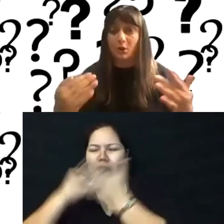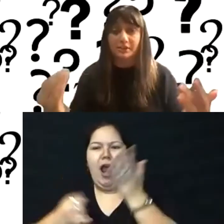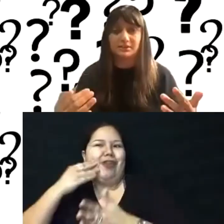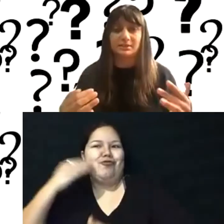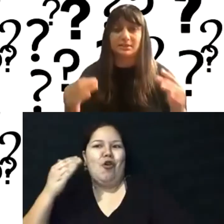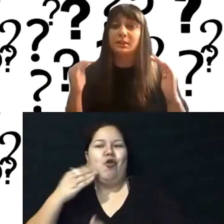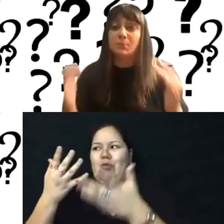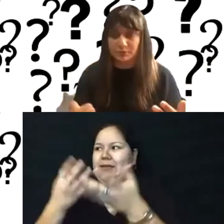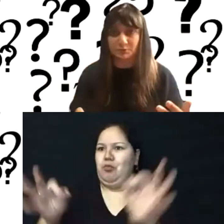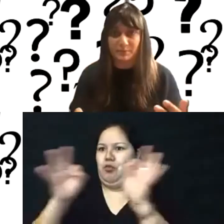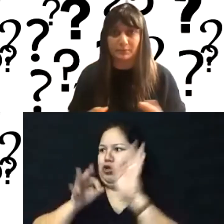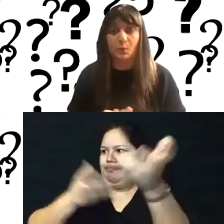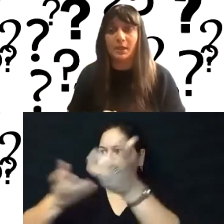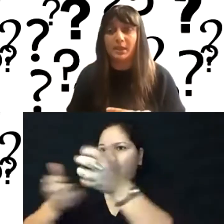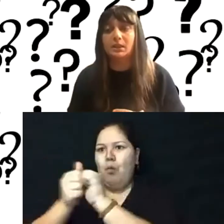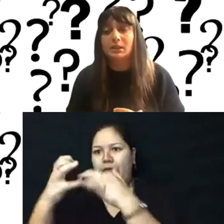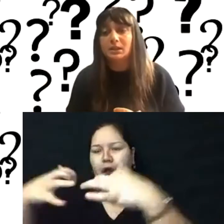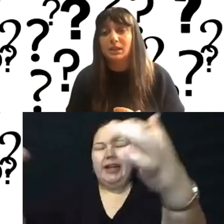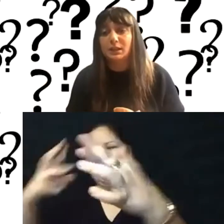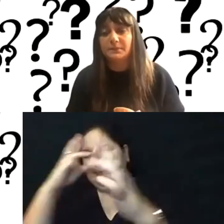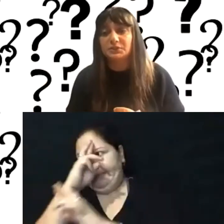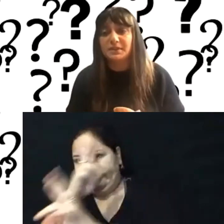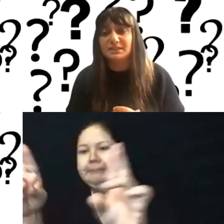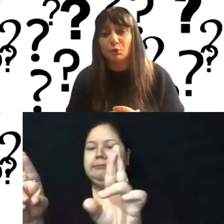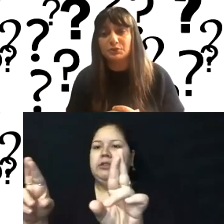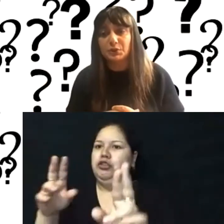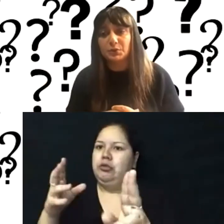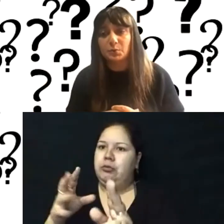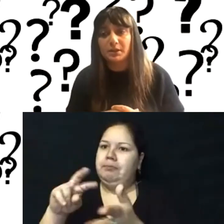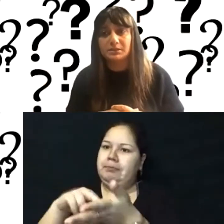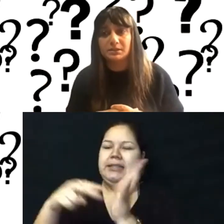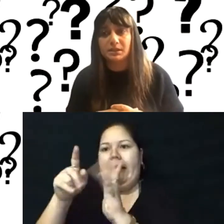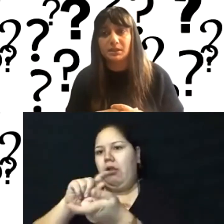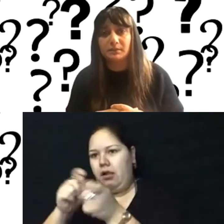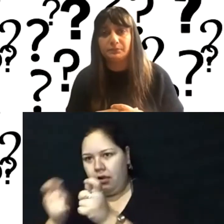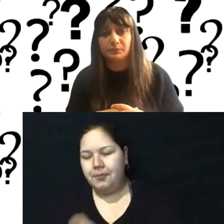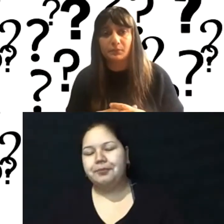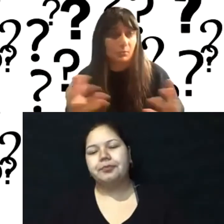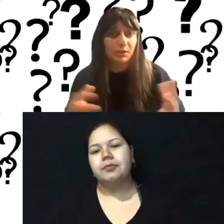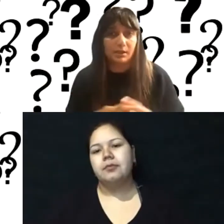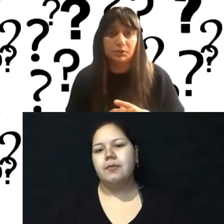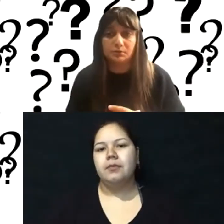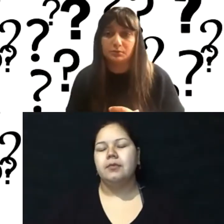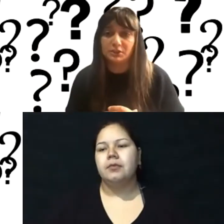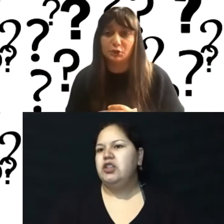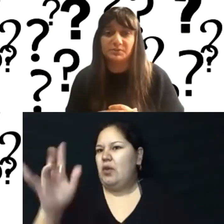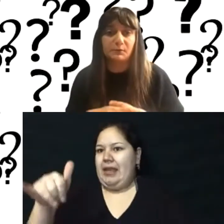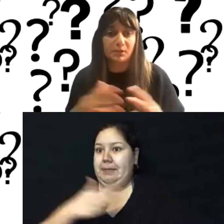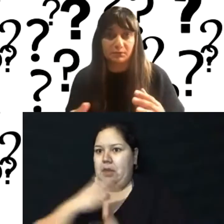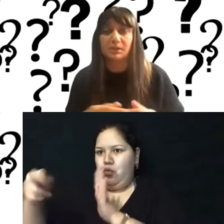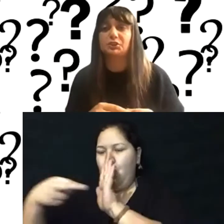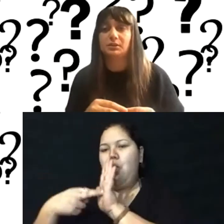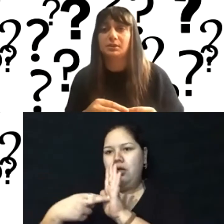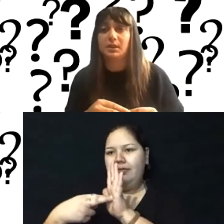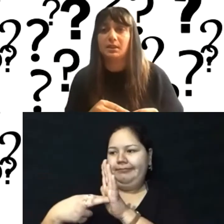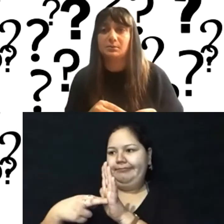with our audiences in the most respectful way. Um, so that's more so what, um, what I do in terms